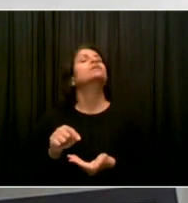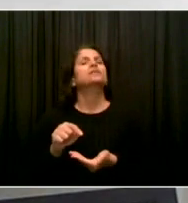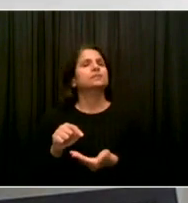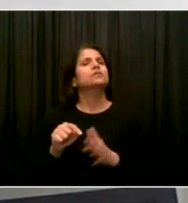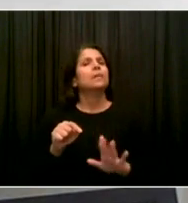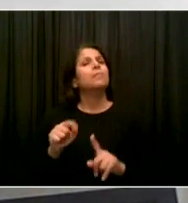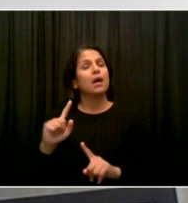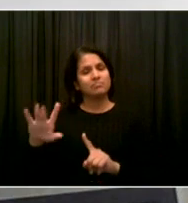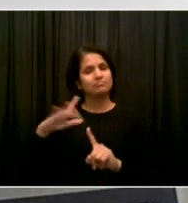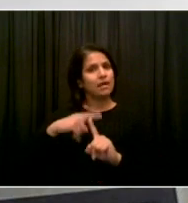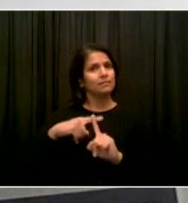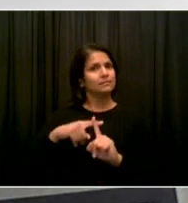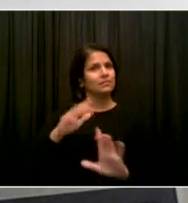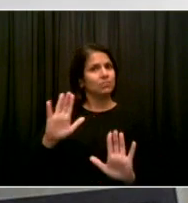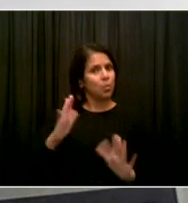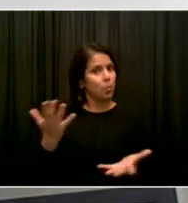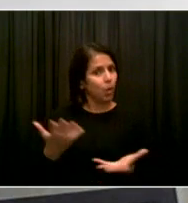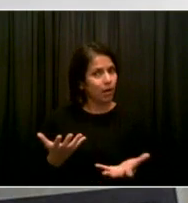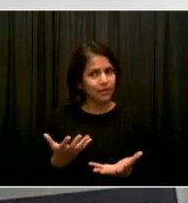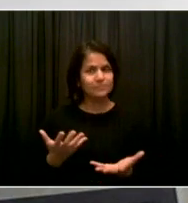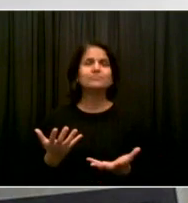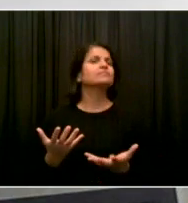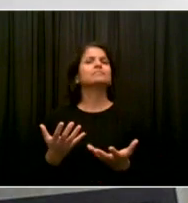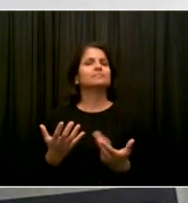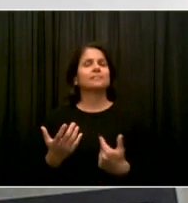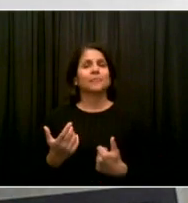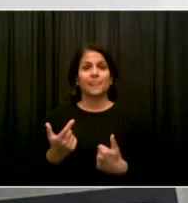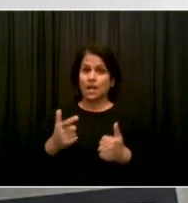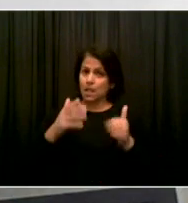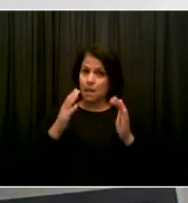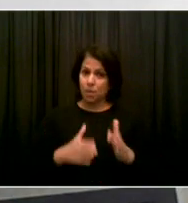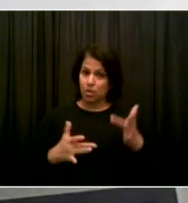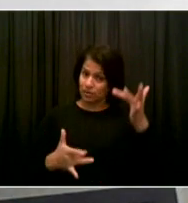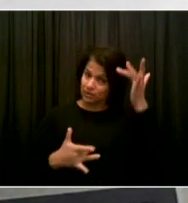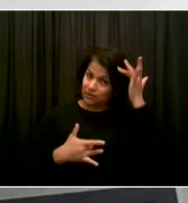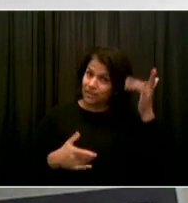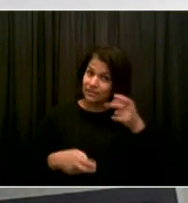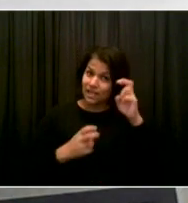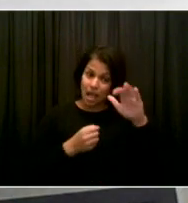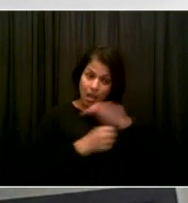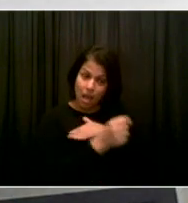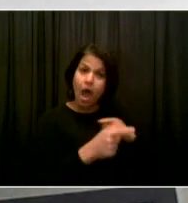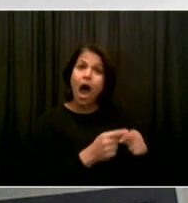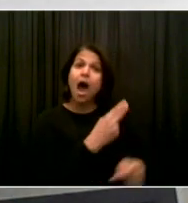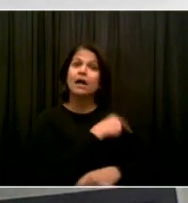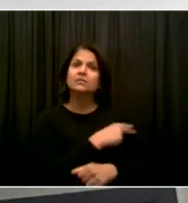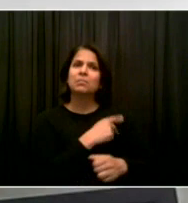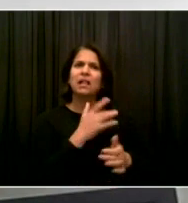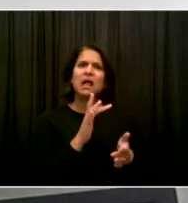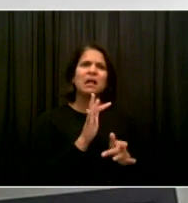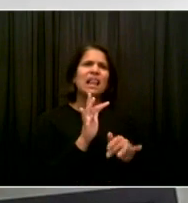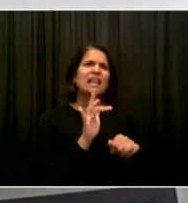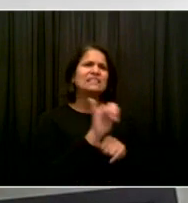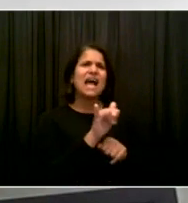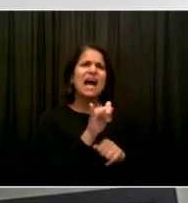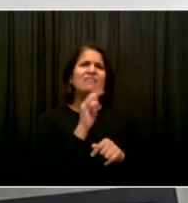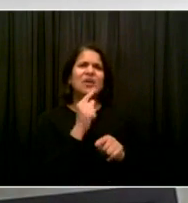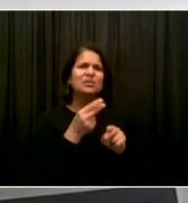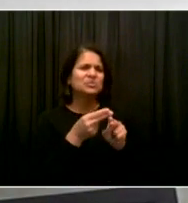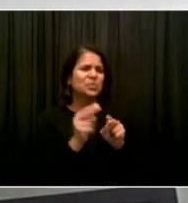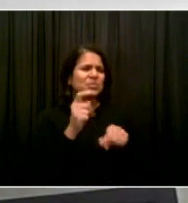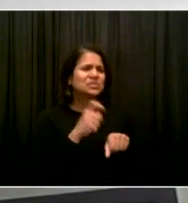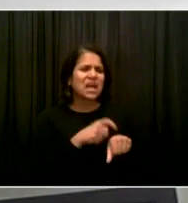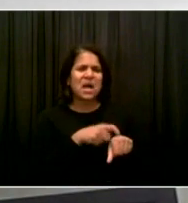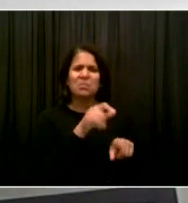seems that when people are in the hospital, they have shorter stays. They do not need as intensive